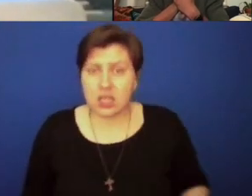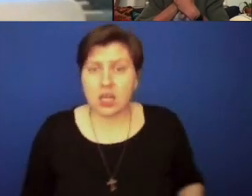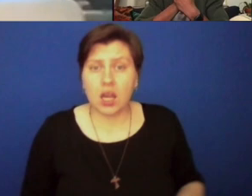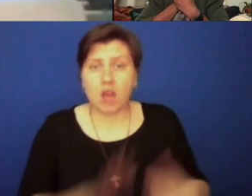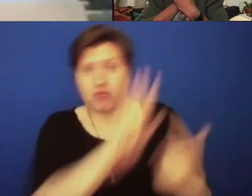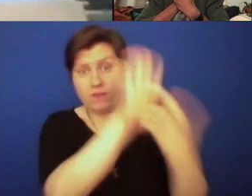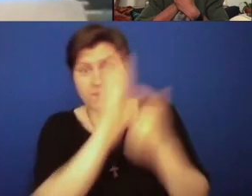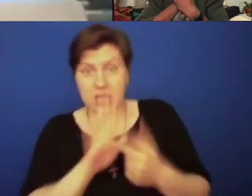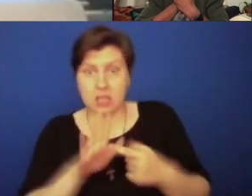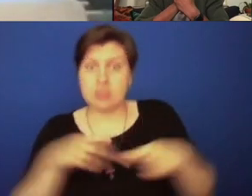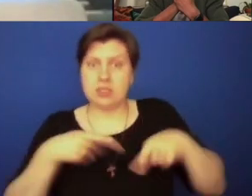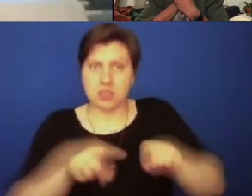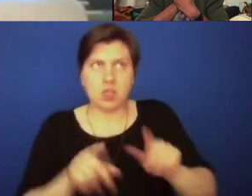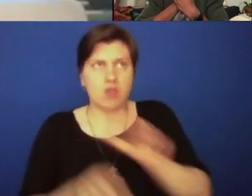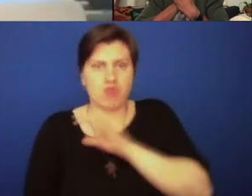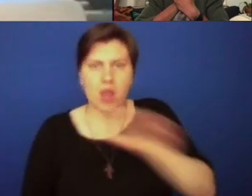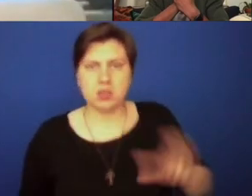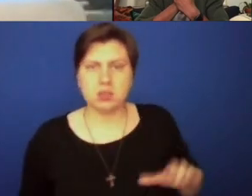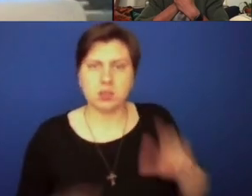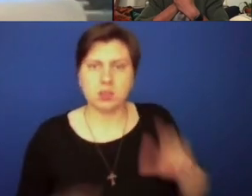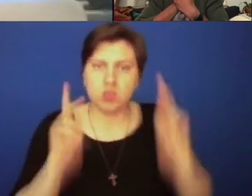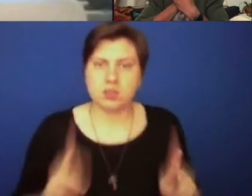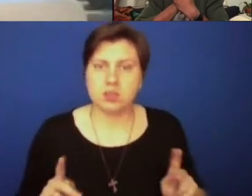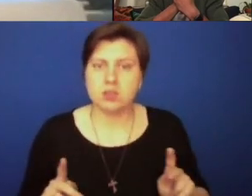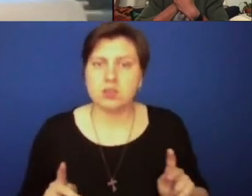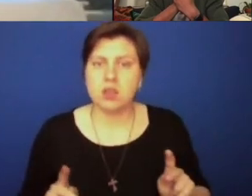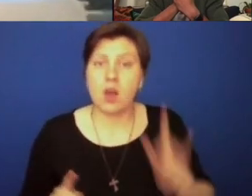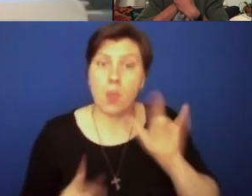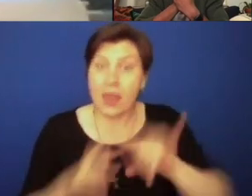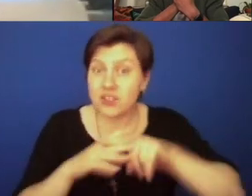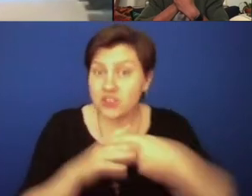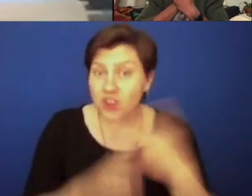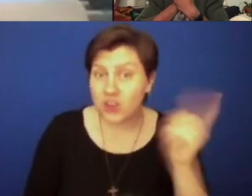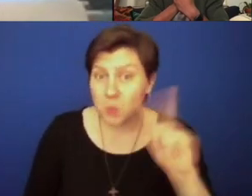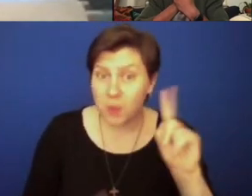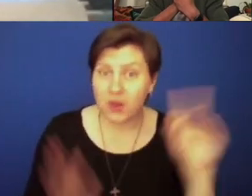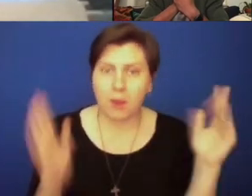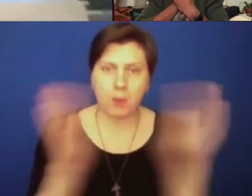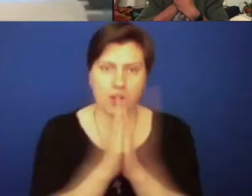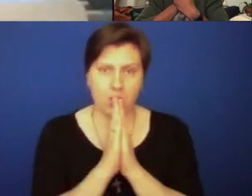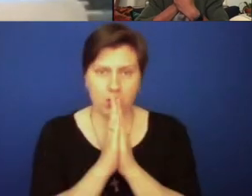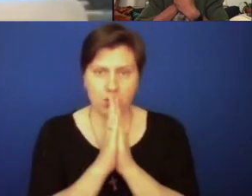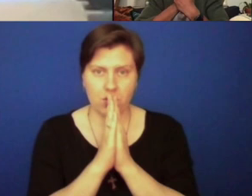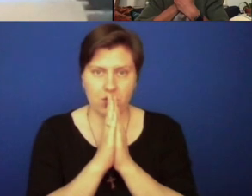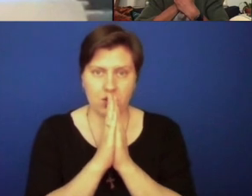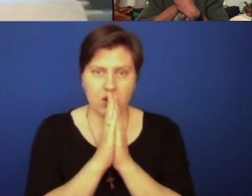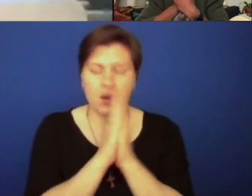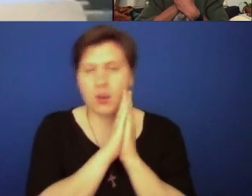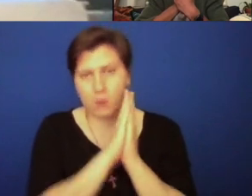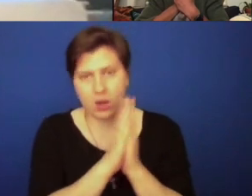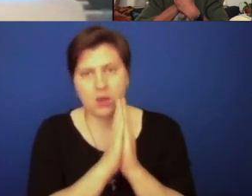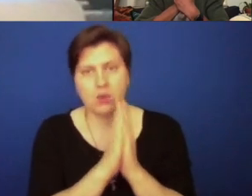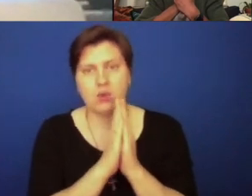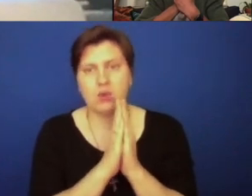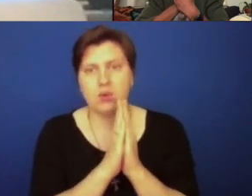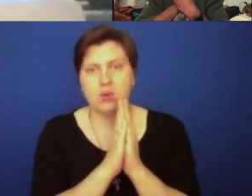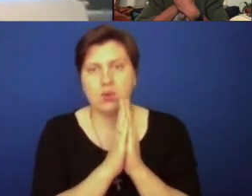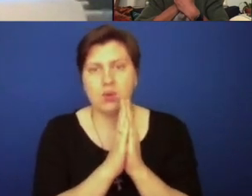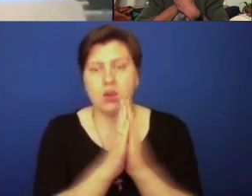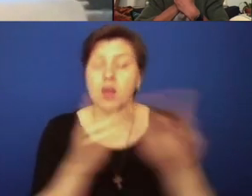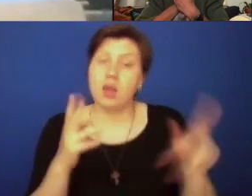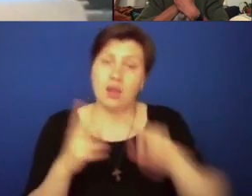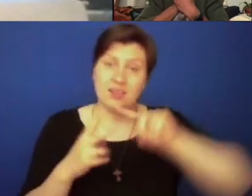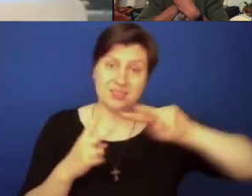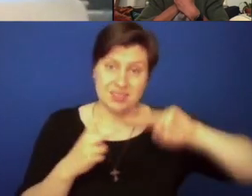revealed to us in the person of Christ. And so, that starts with prayer. It starts with prayer. And the